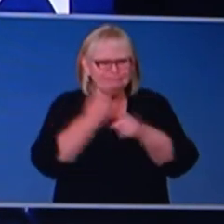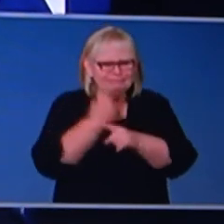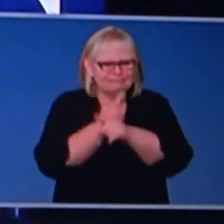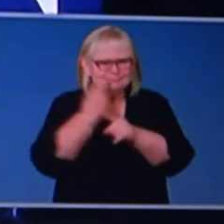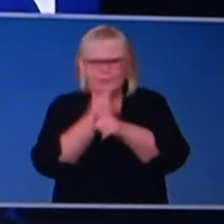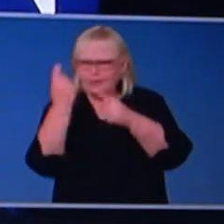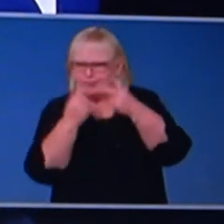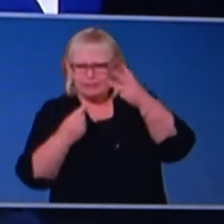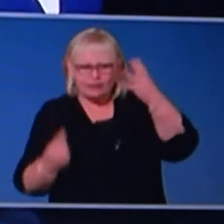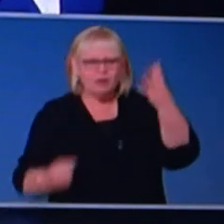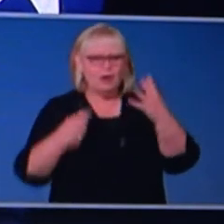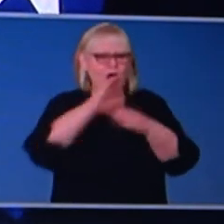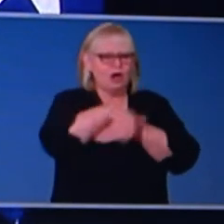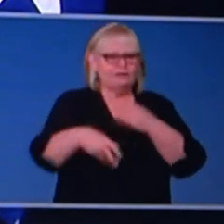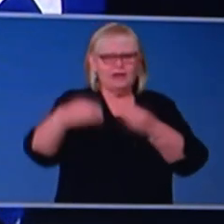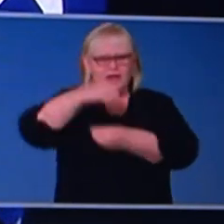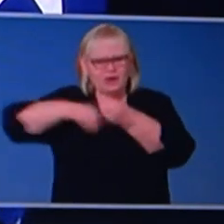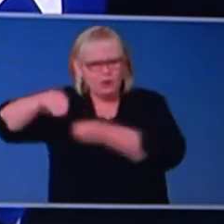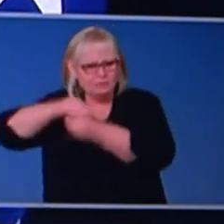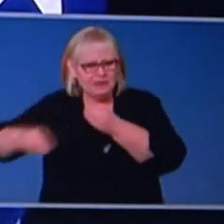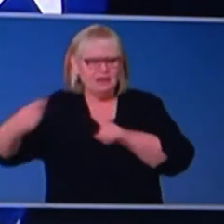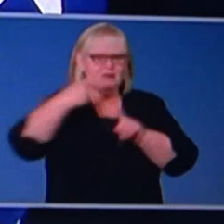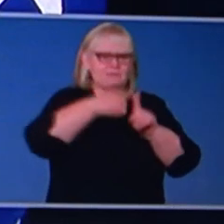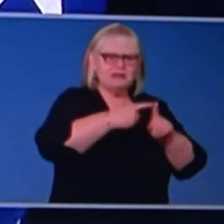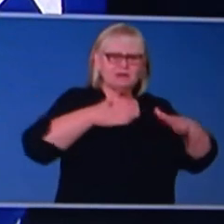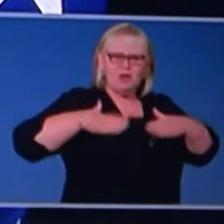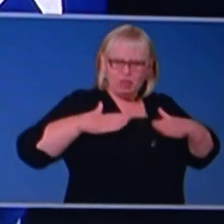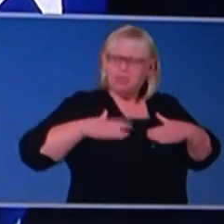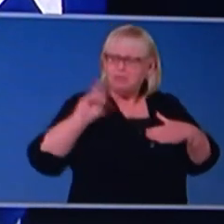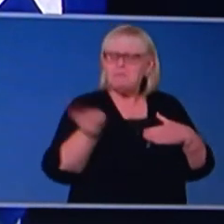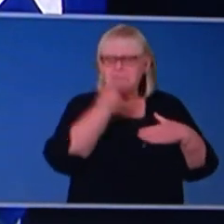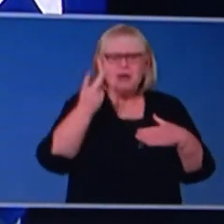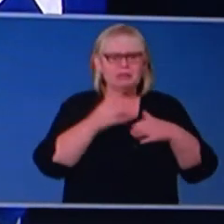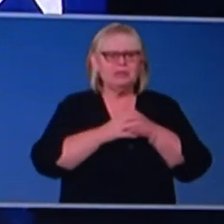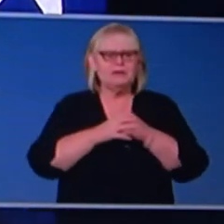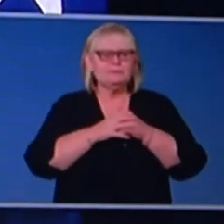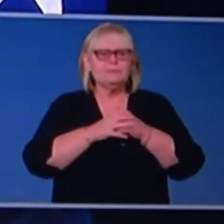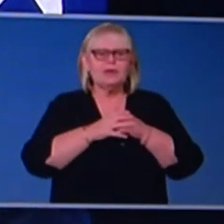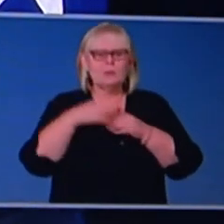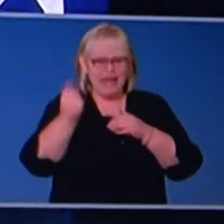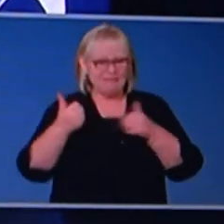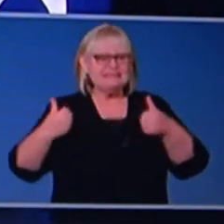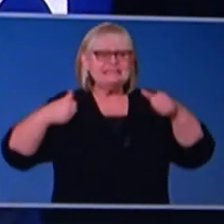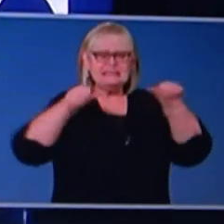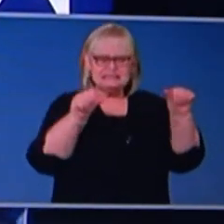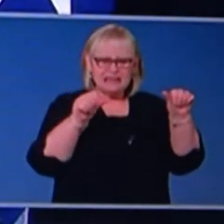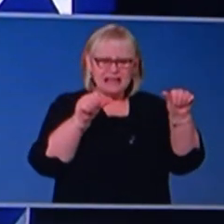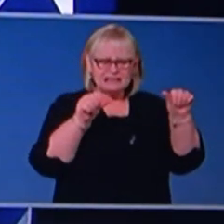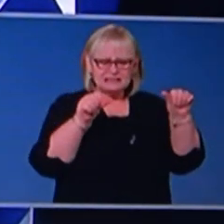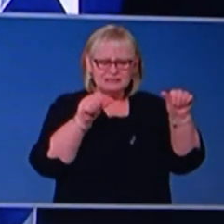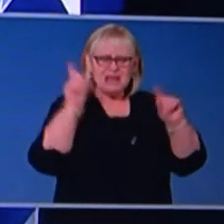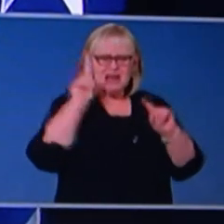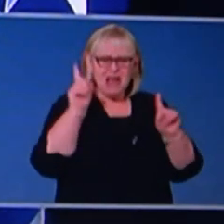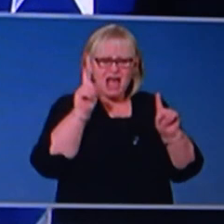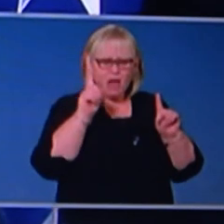both on the economic front as well as on the health front. Success during the COVID-19 pandemic is not